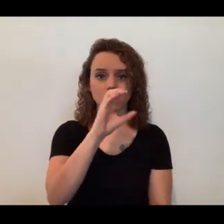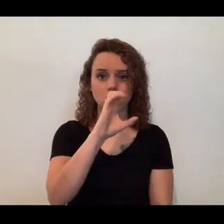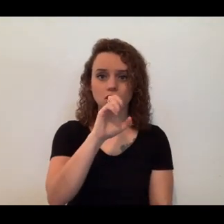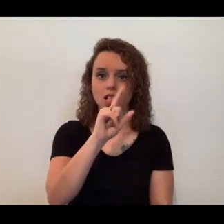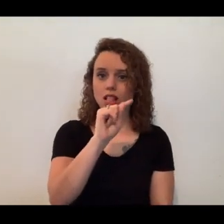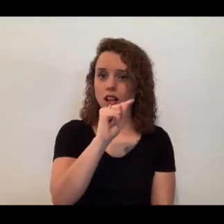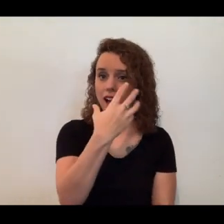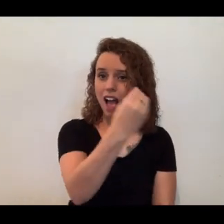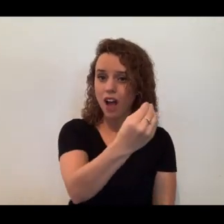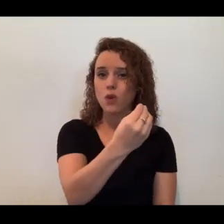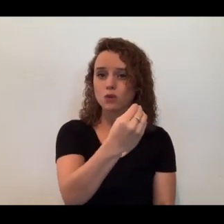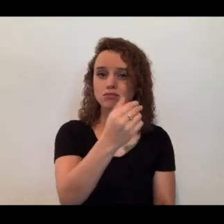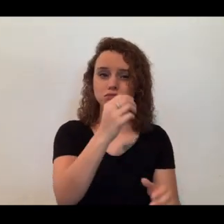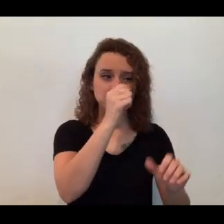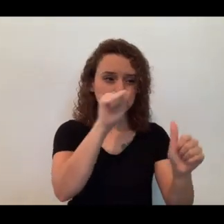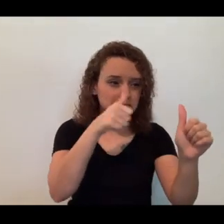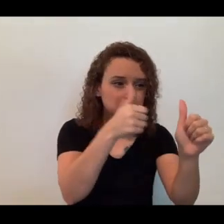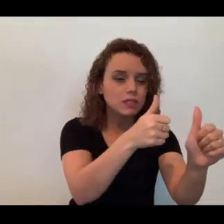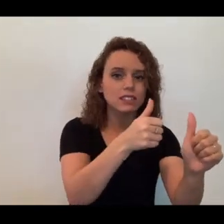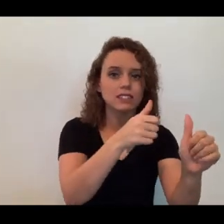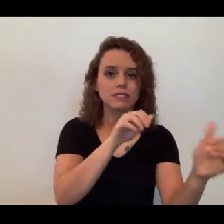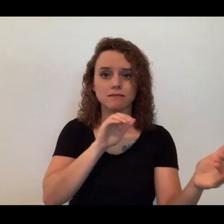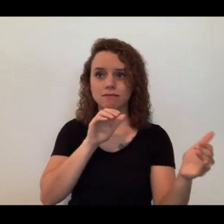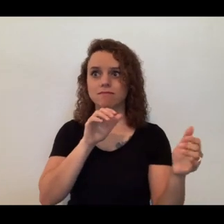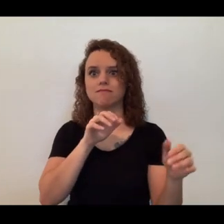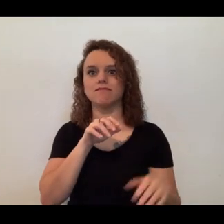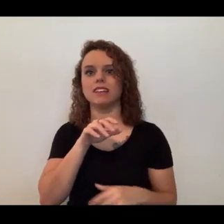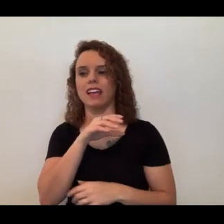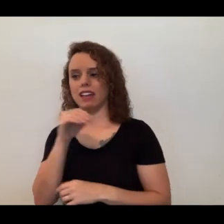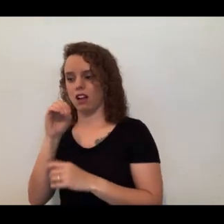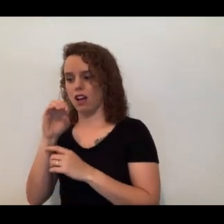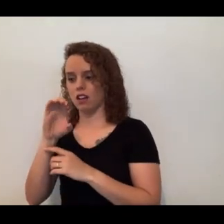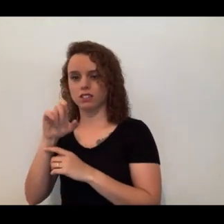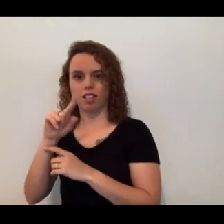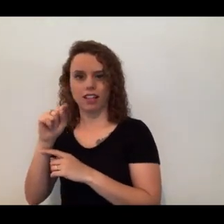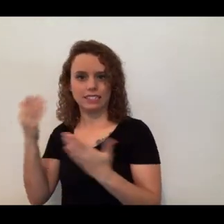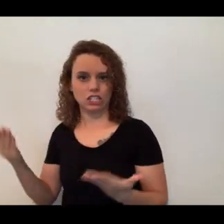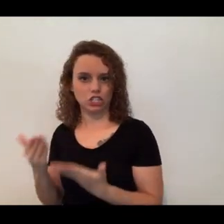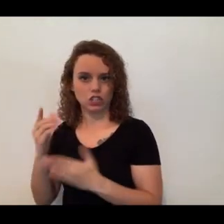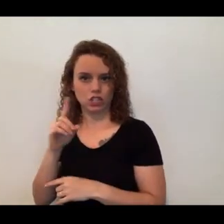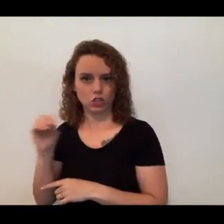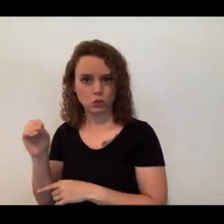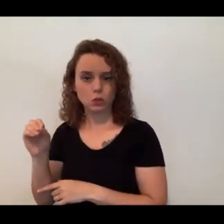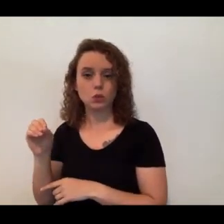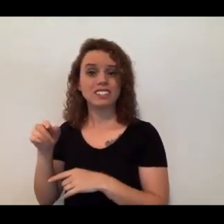versus ocelots that are here in our care and management at the Cincinnati Zoo. At the Cincinnati Zoo, she eats probably